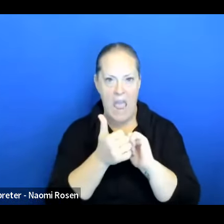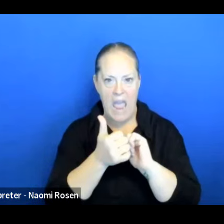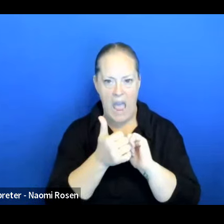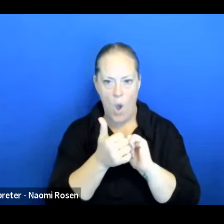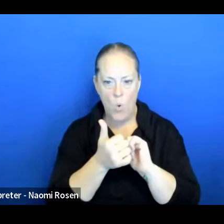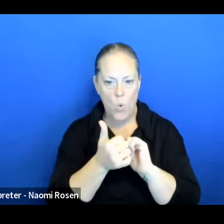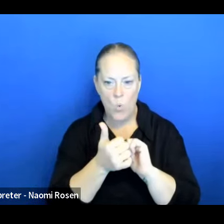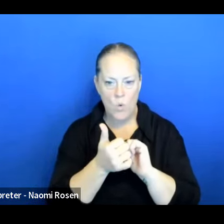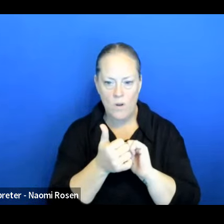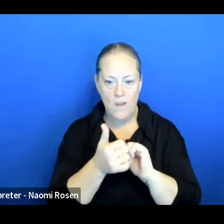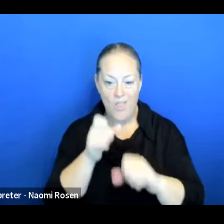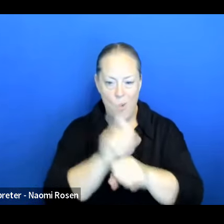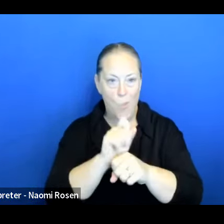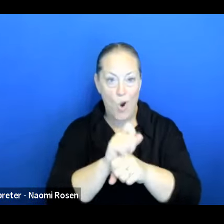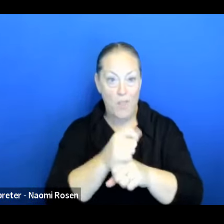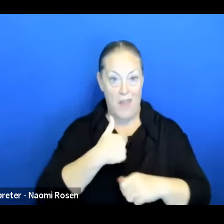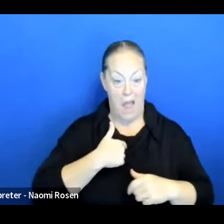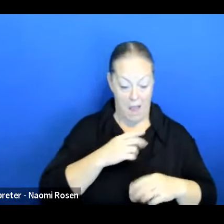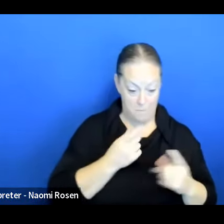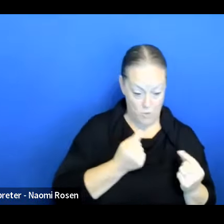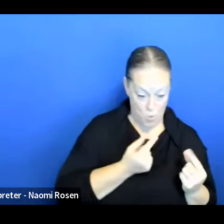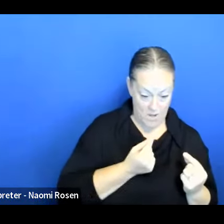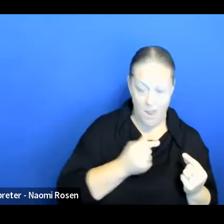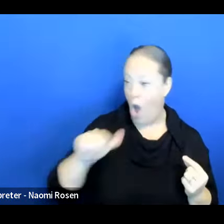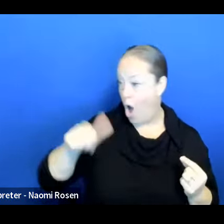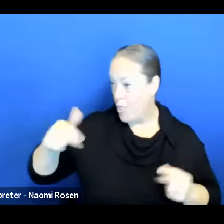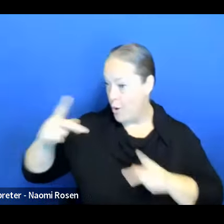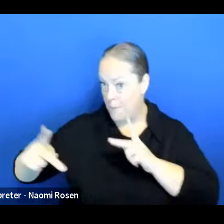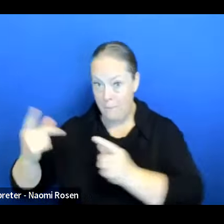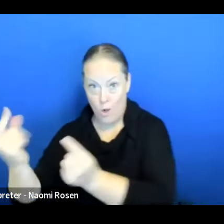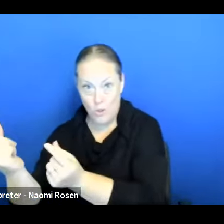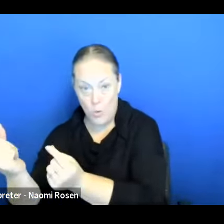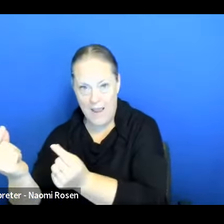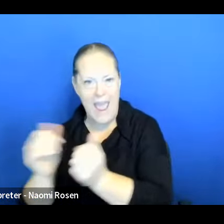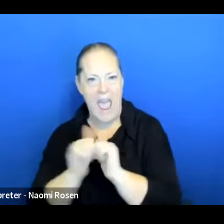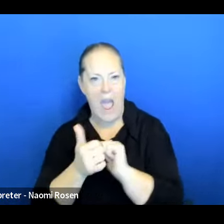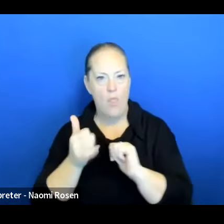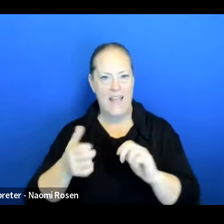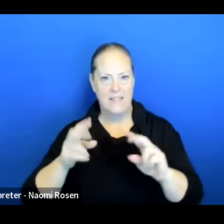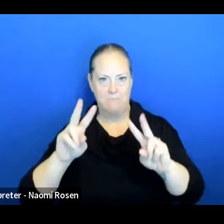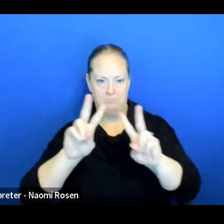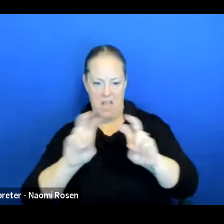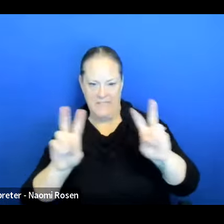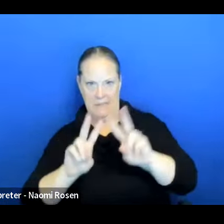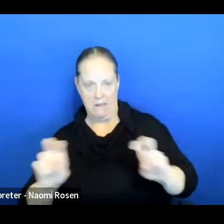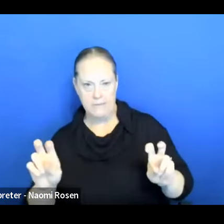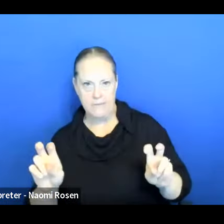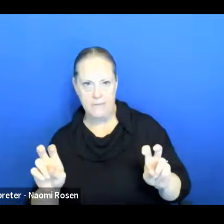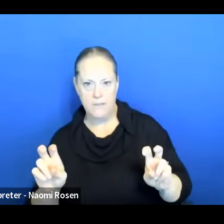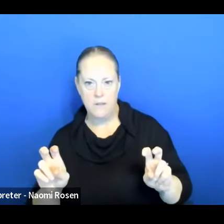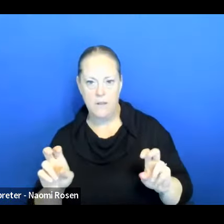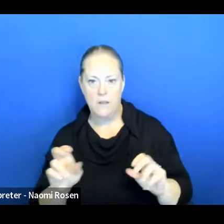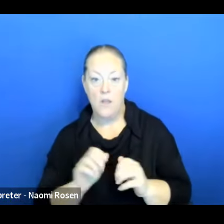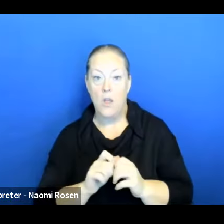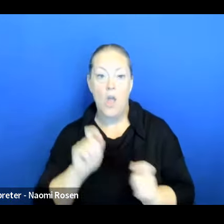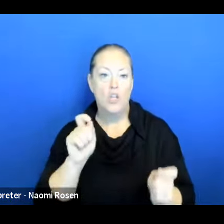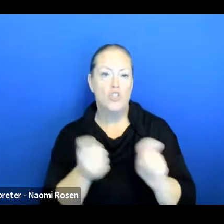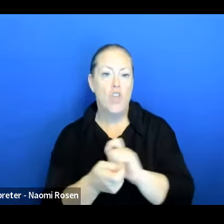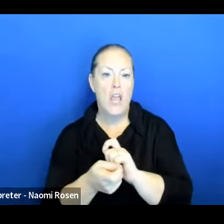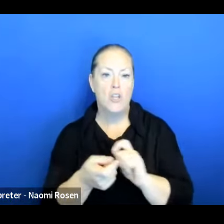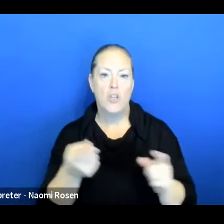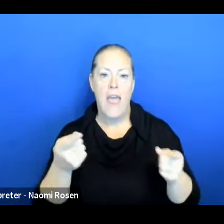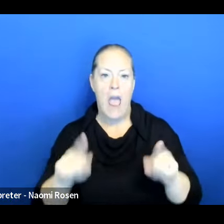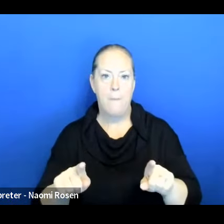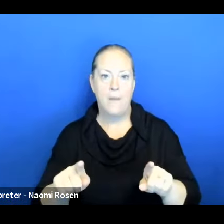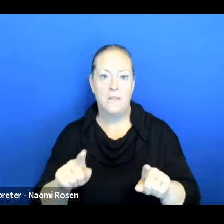done and the work that other people have done is being assessed and change is not going to happen from